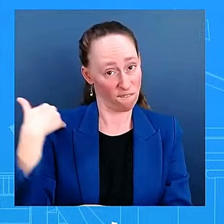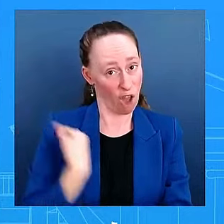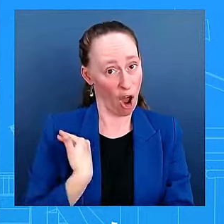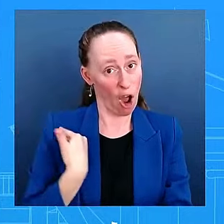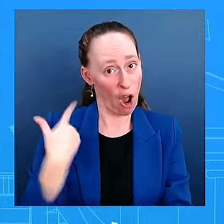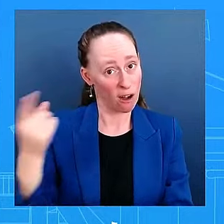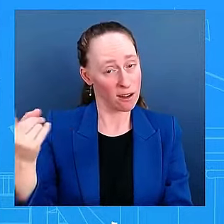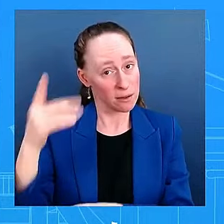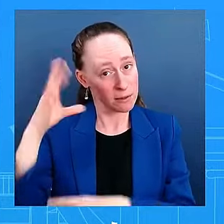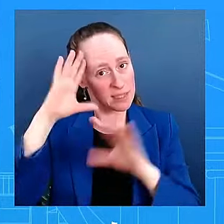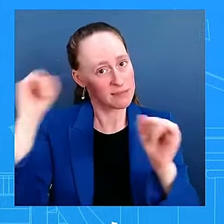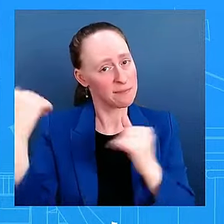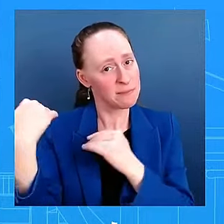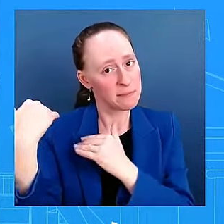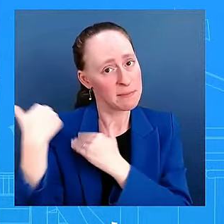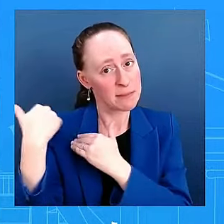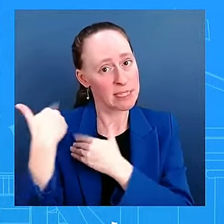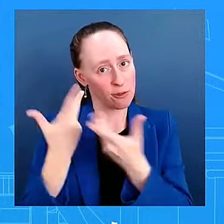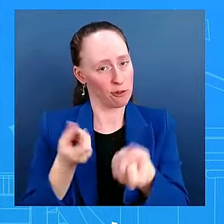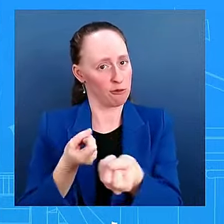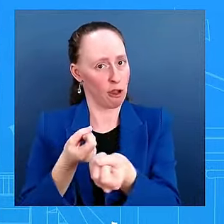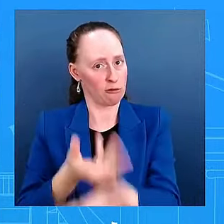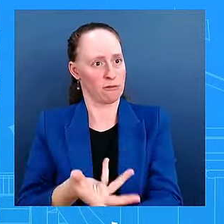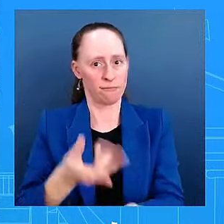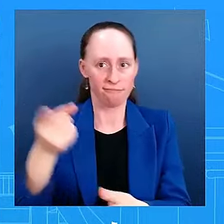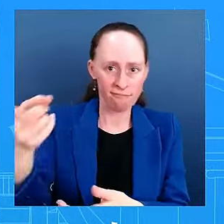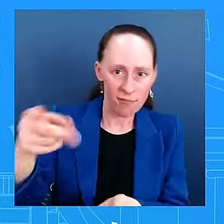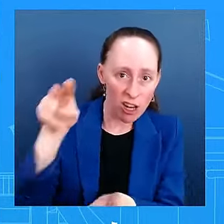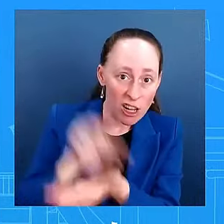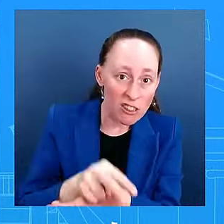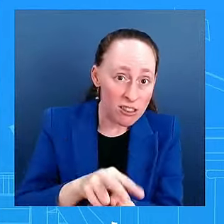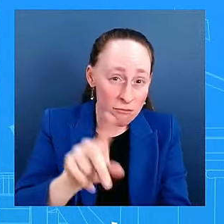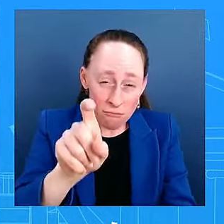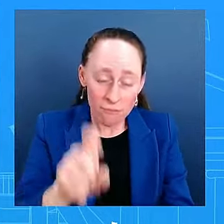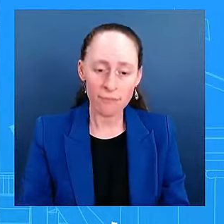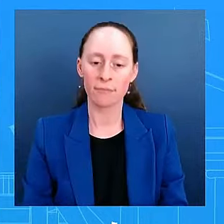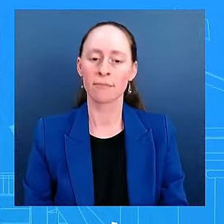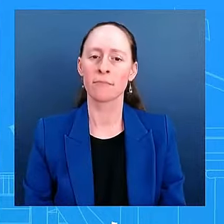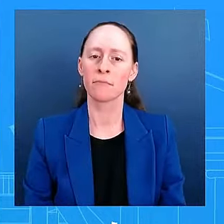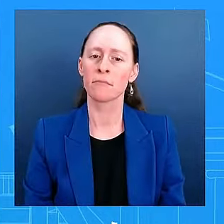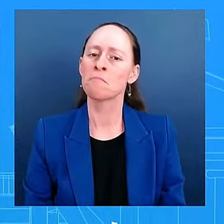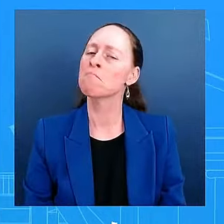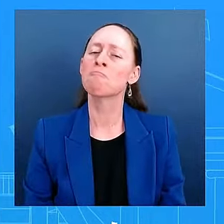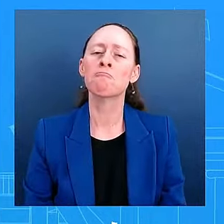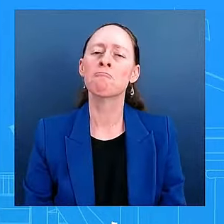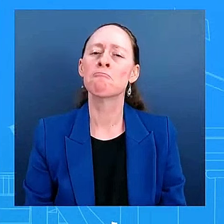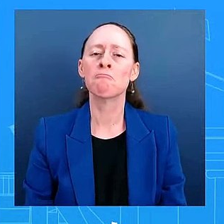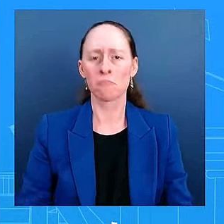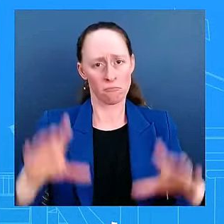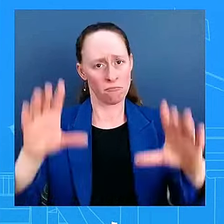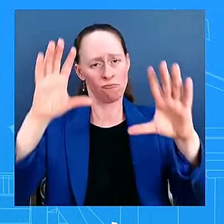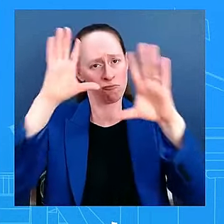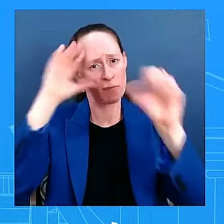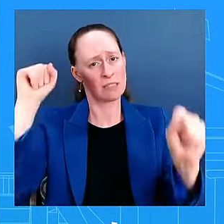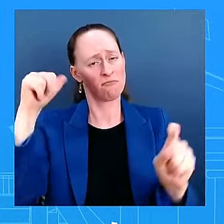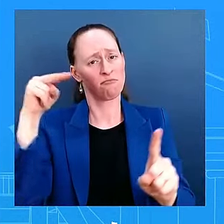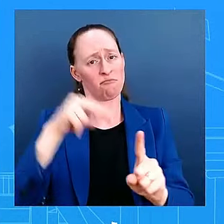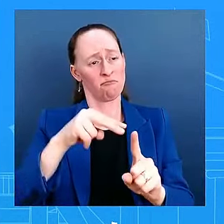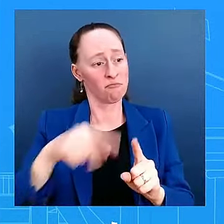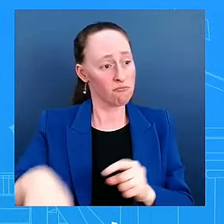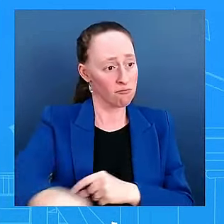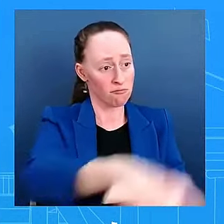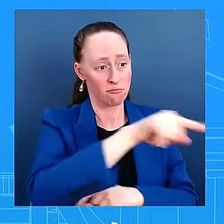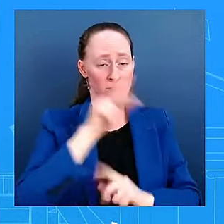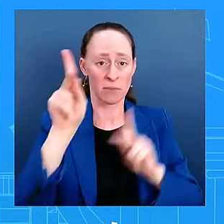understands that the American people made a decision and he's going to respect that. He believed he made the right decision. When